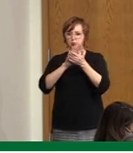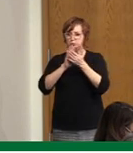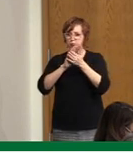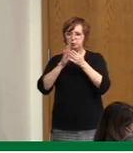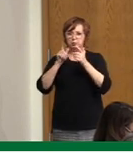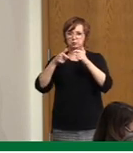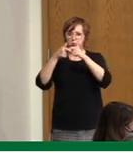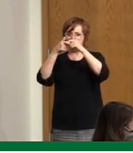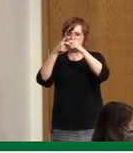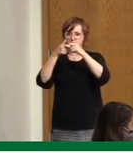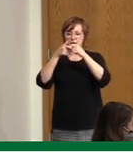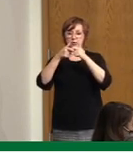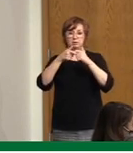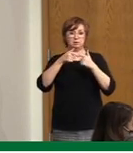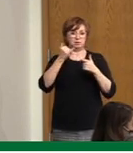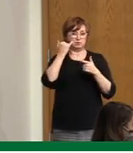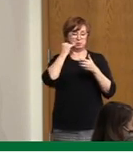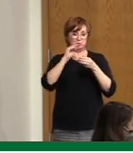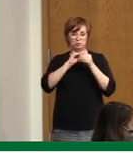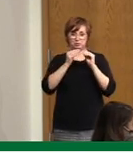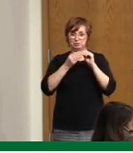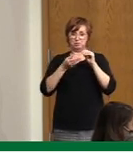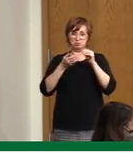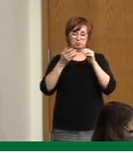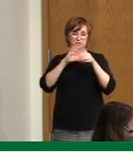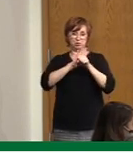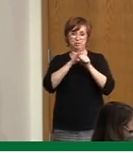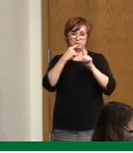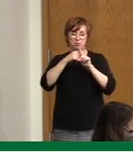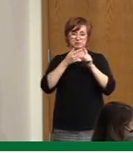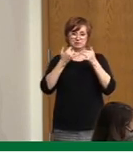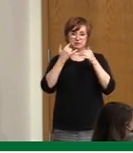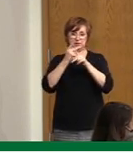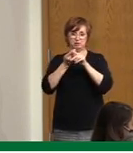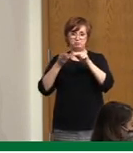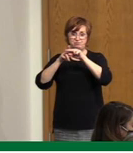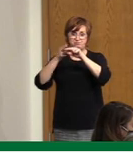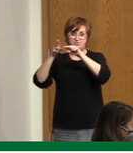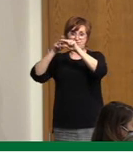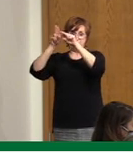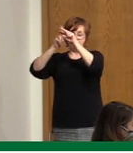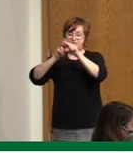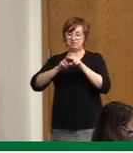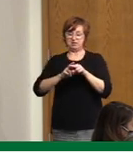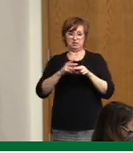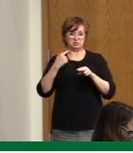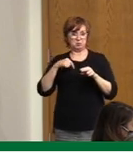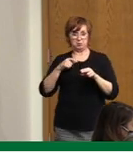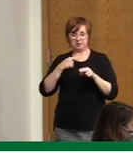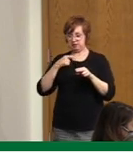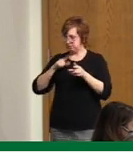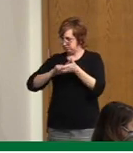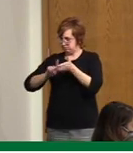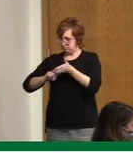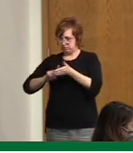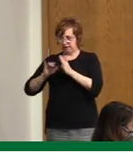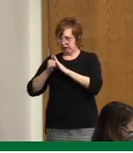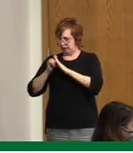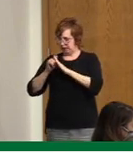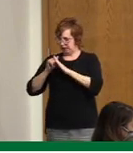I think we may have to look at even further restrictions. We hope we don't go there, but, you know, it's up to all of us actually to,